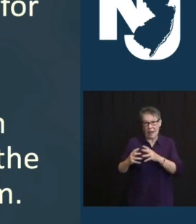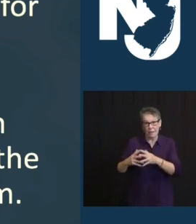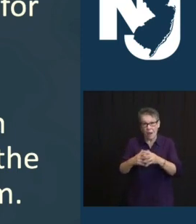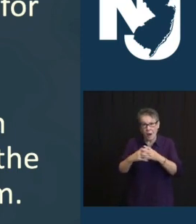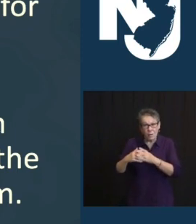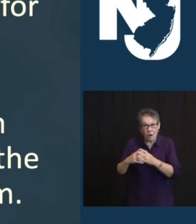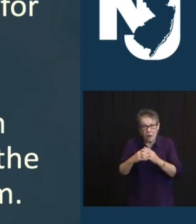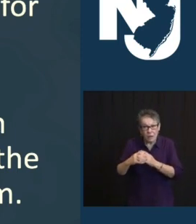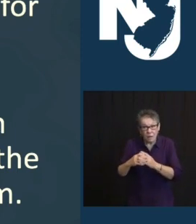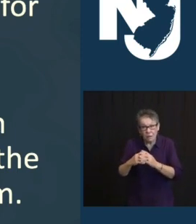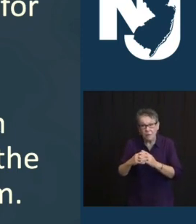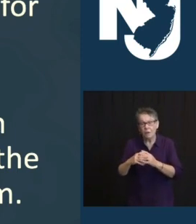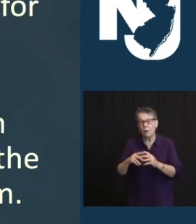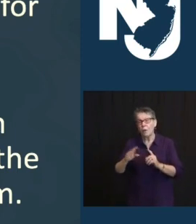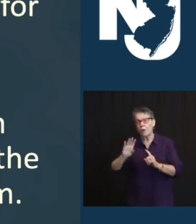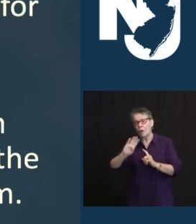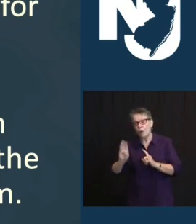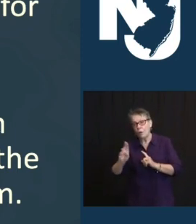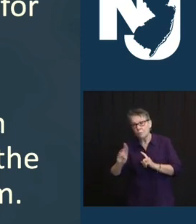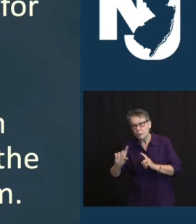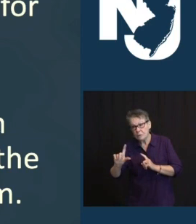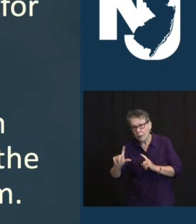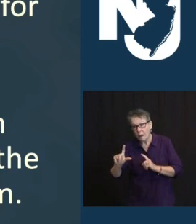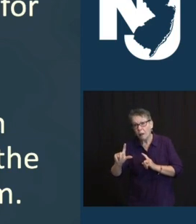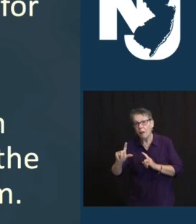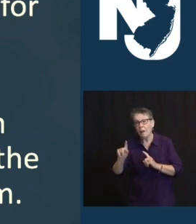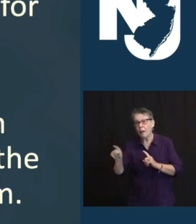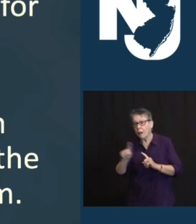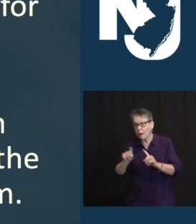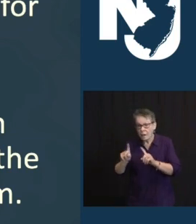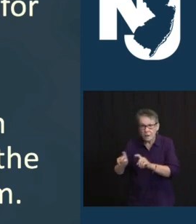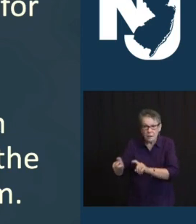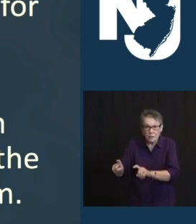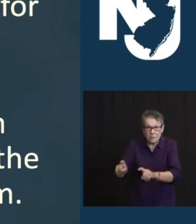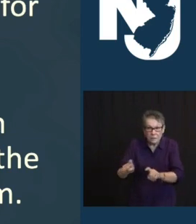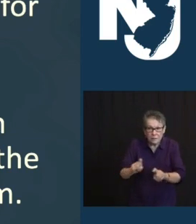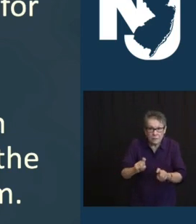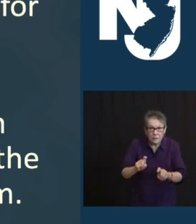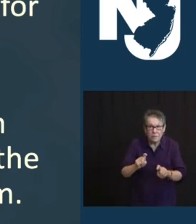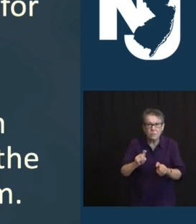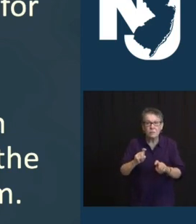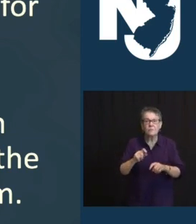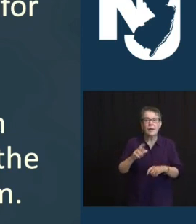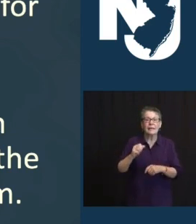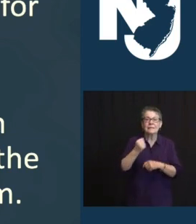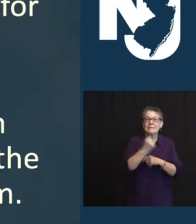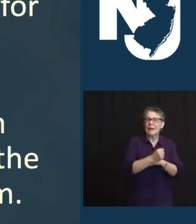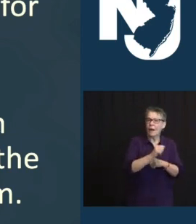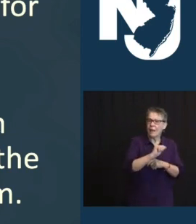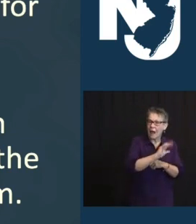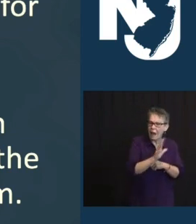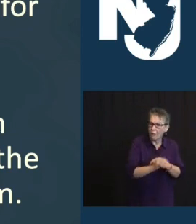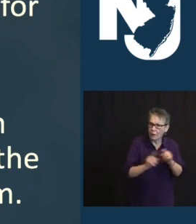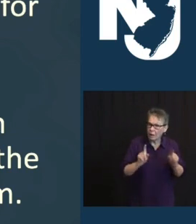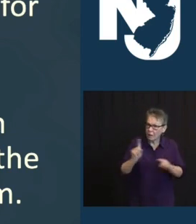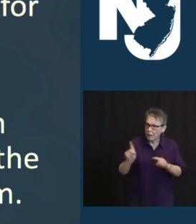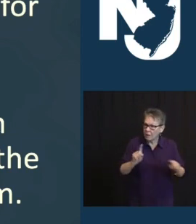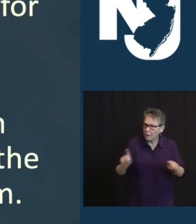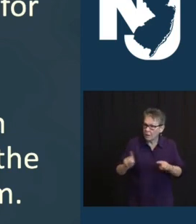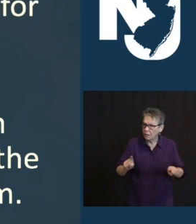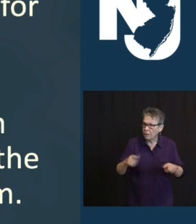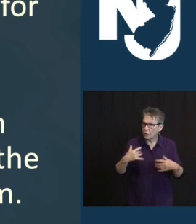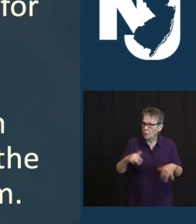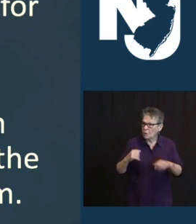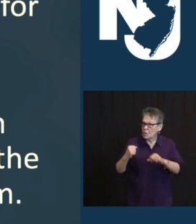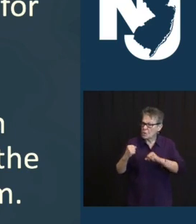IN SOUTH AFRICA. SO THIS WAS A GLOBAL TRIAL. AND SO THAT'S NUMBER ONE. NUMBER TWO, ESPECIALLY